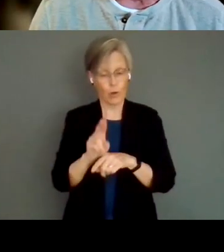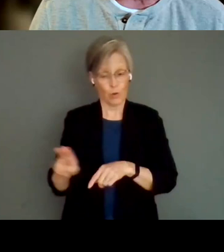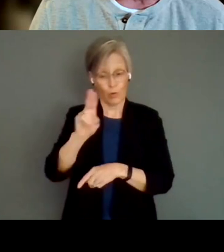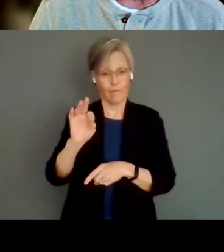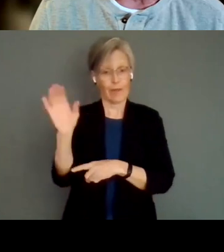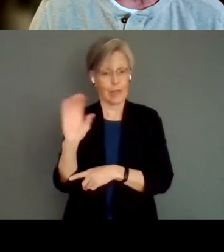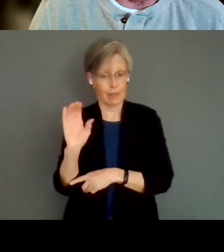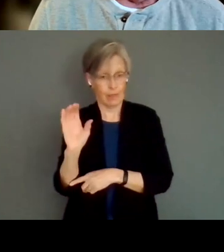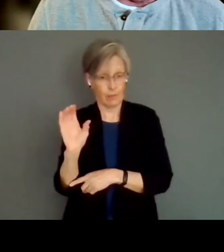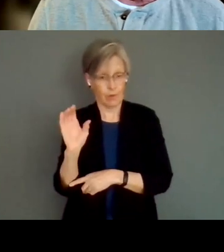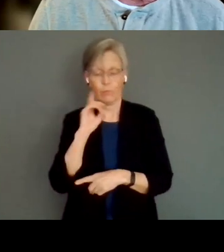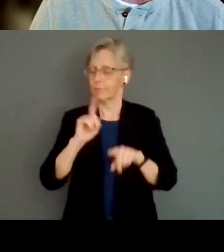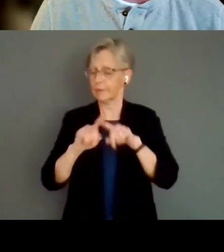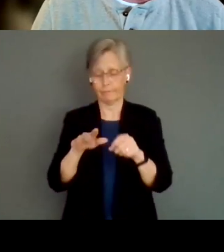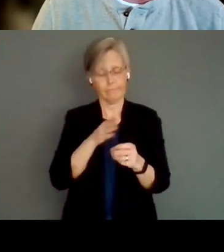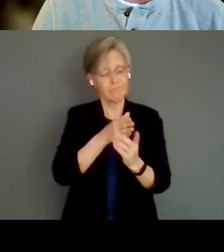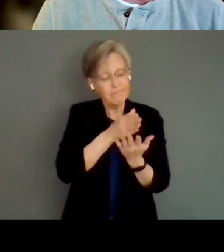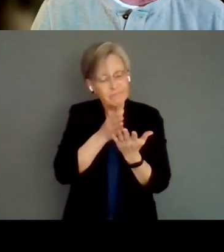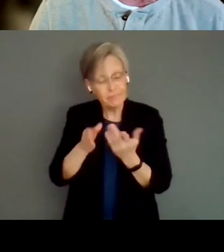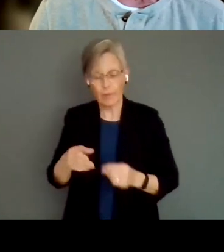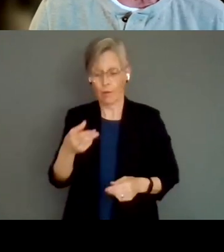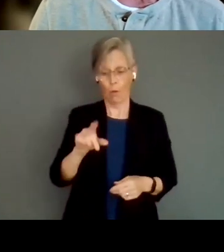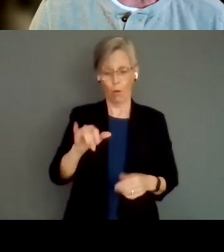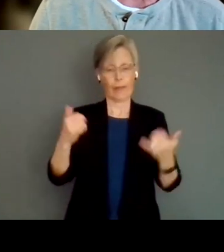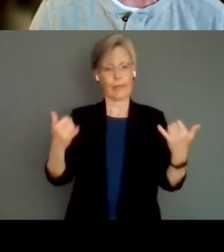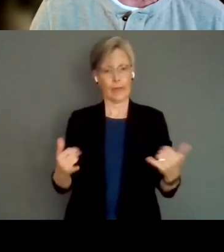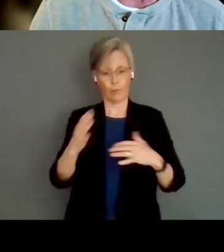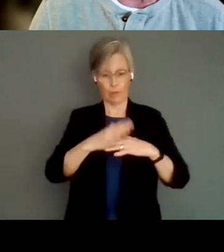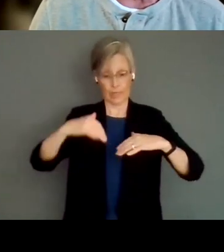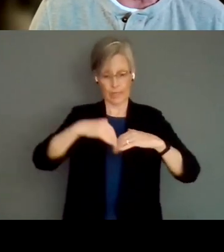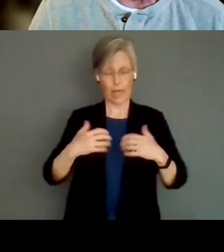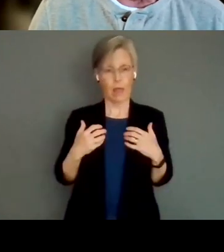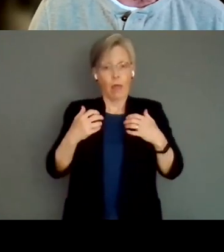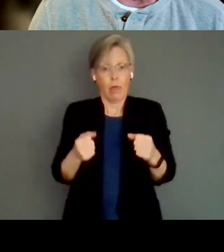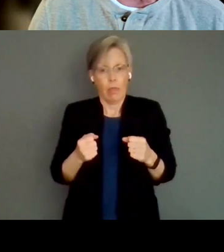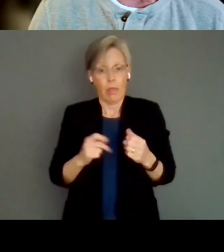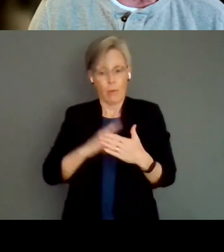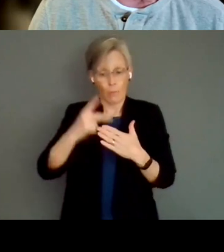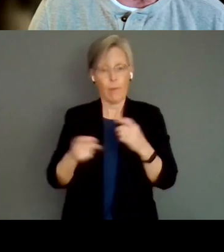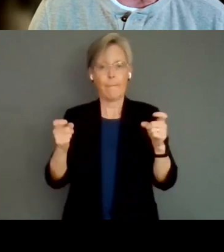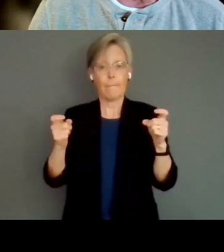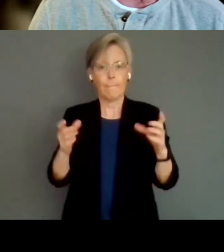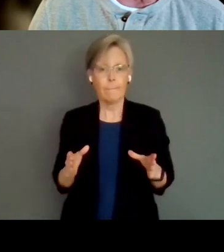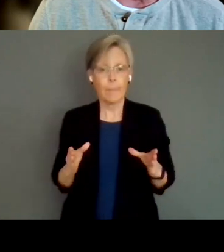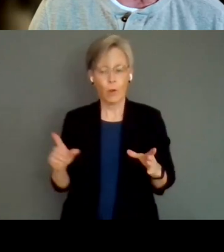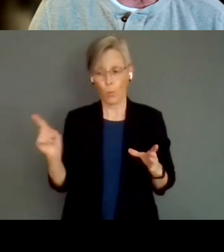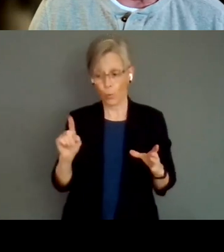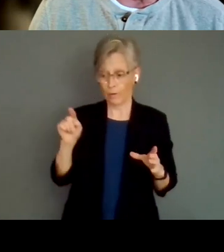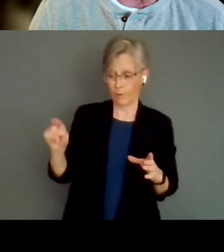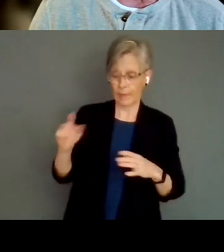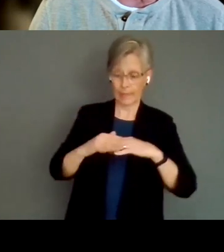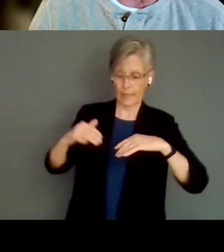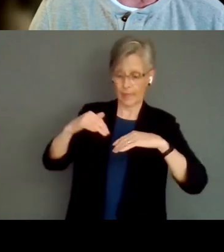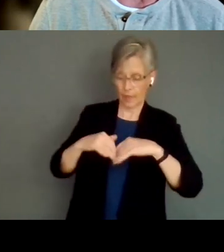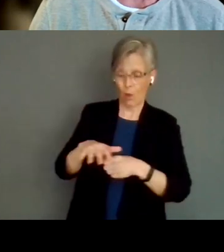variety of areas. Currently, Holly is the Indigenous Health Program Manager at the Indigenous, Local,